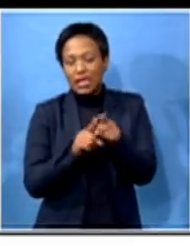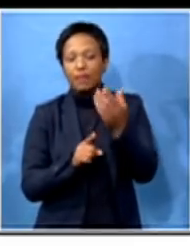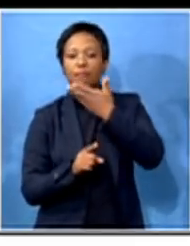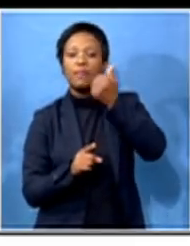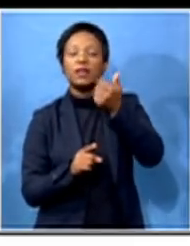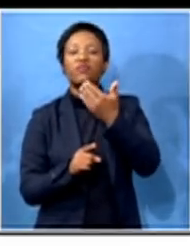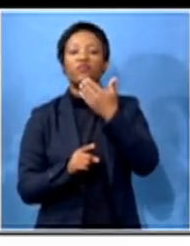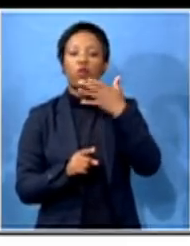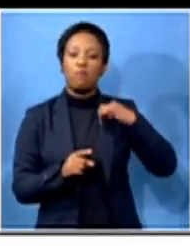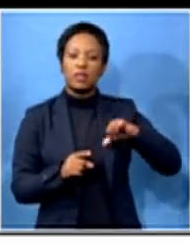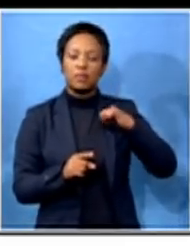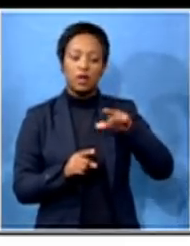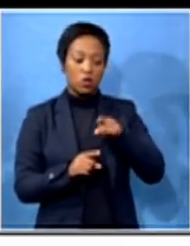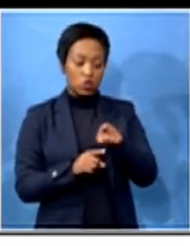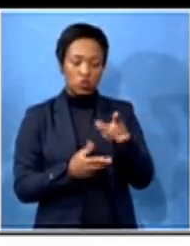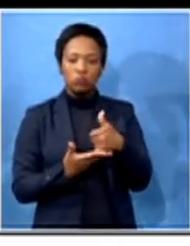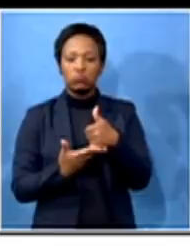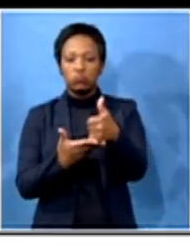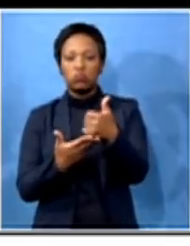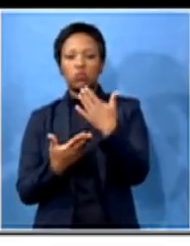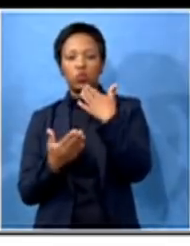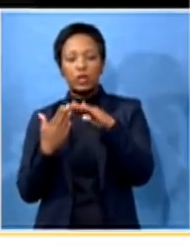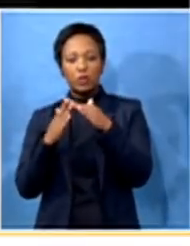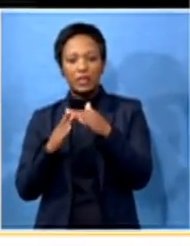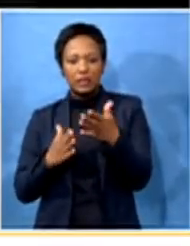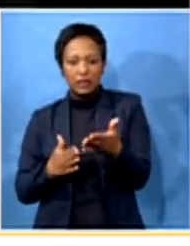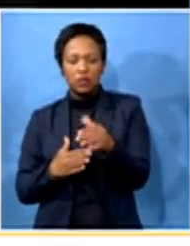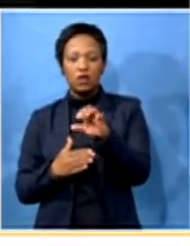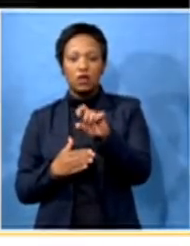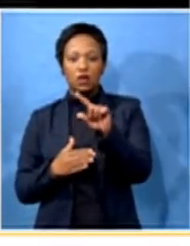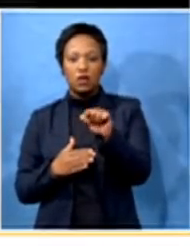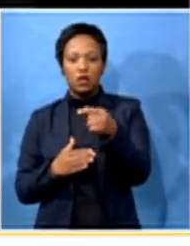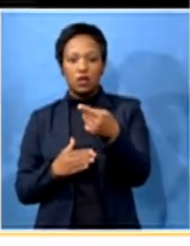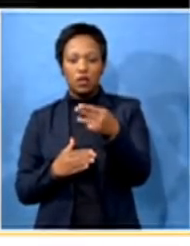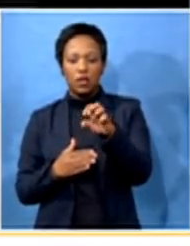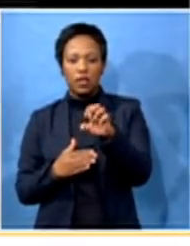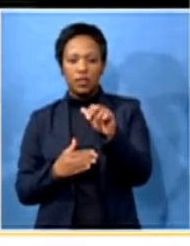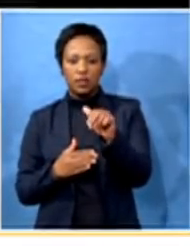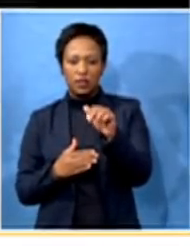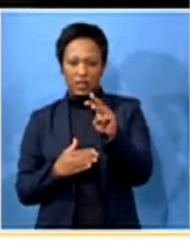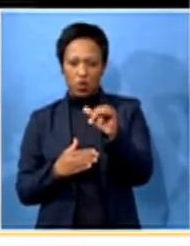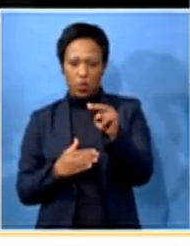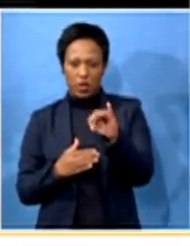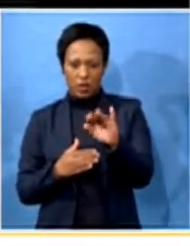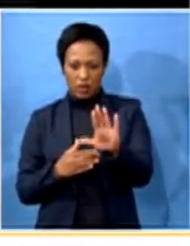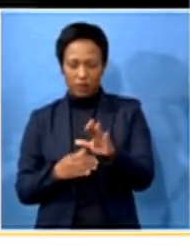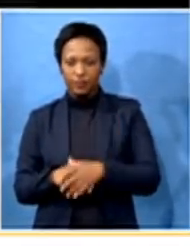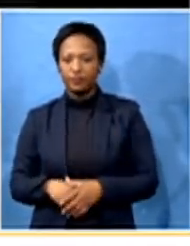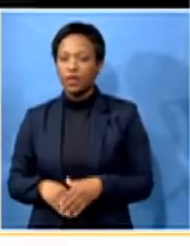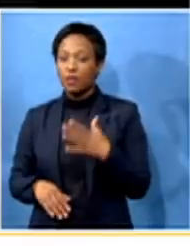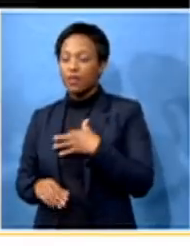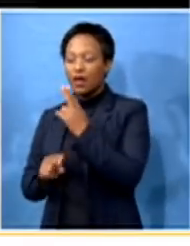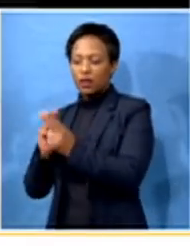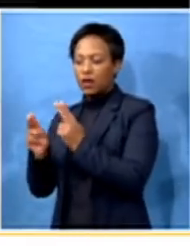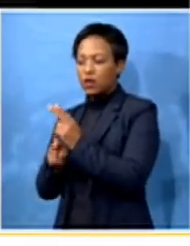servicing the citizens of Atequil. And that is what it's about. And I want to put this question to you once again. We